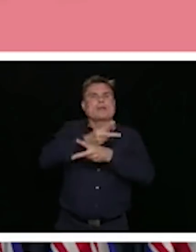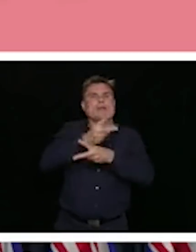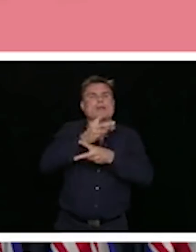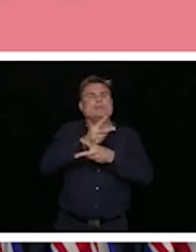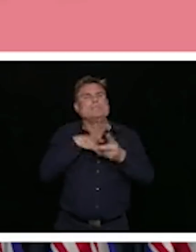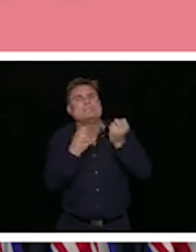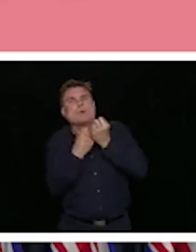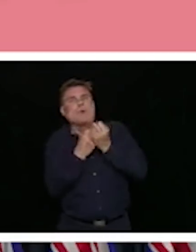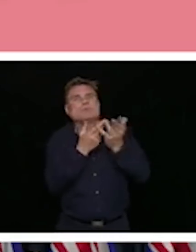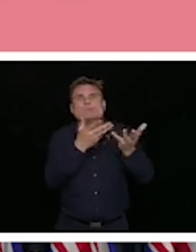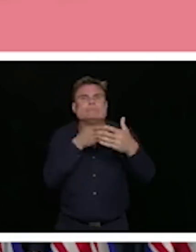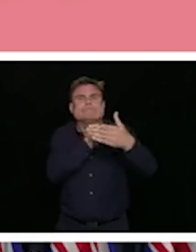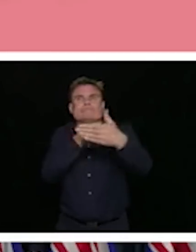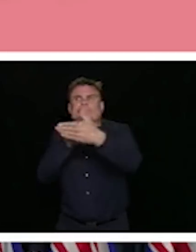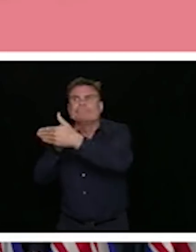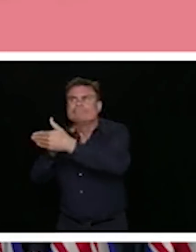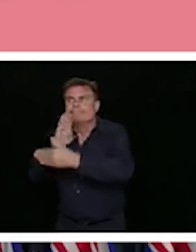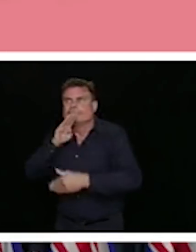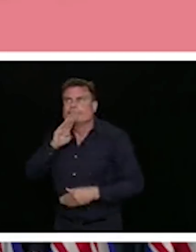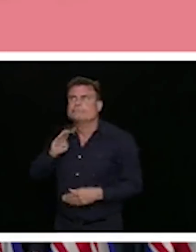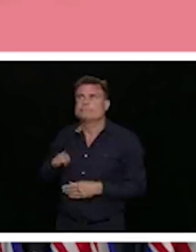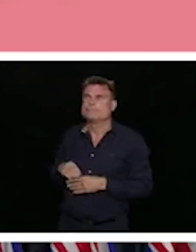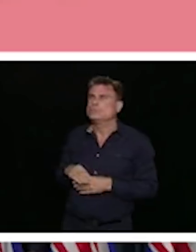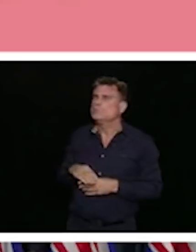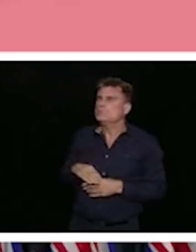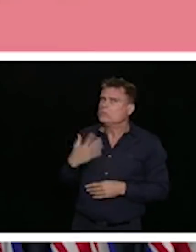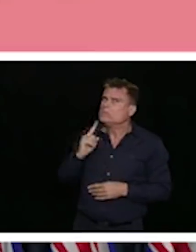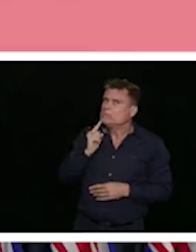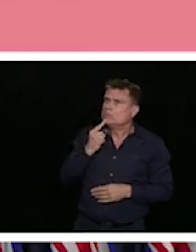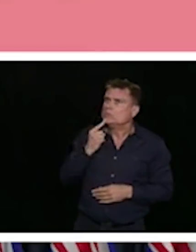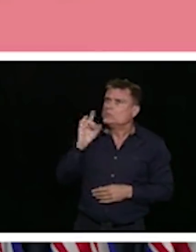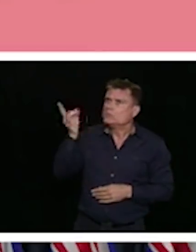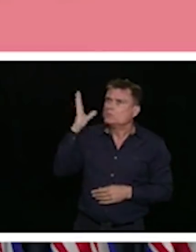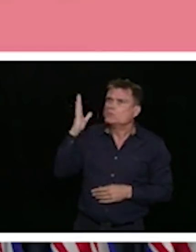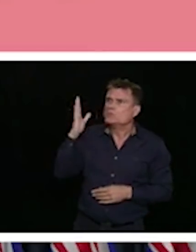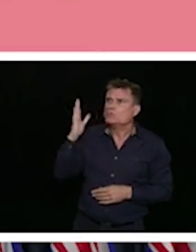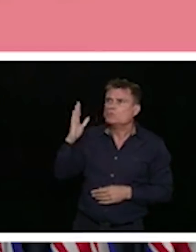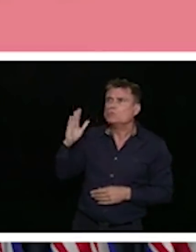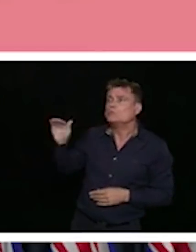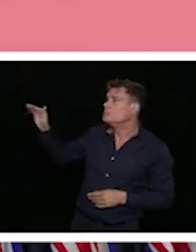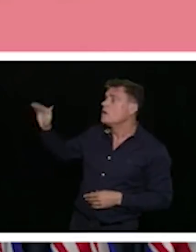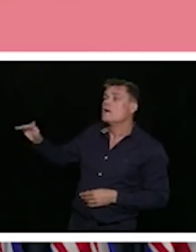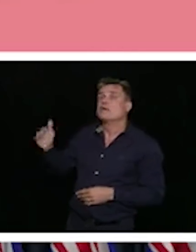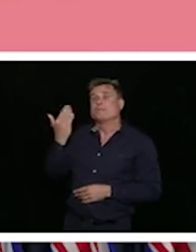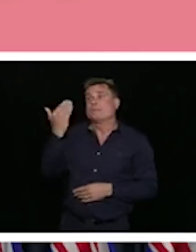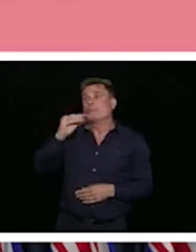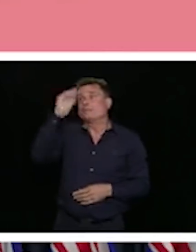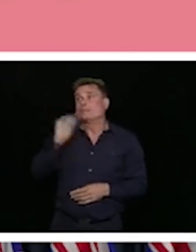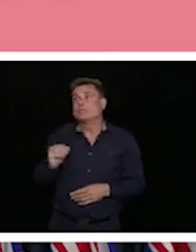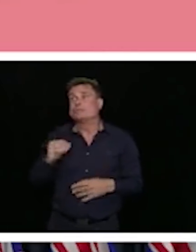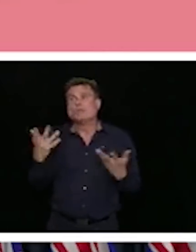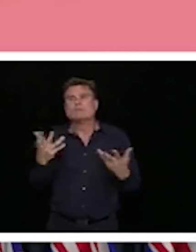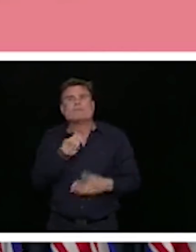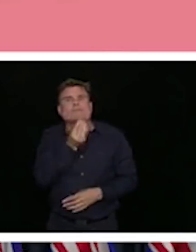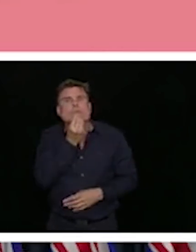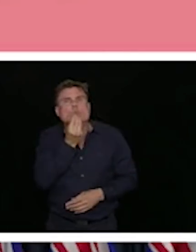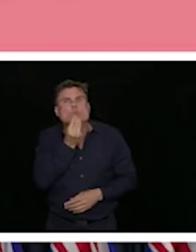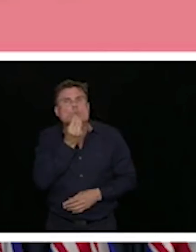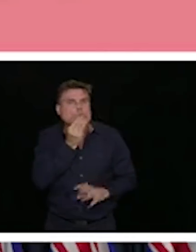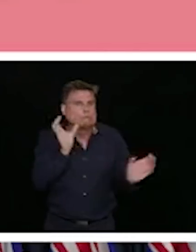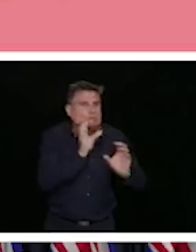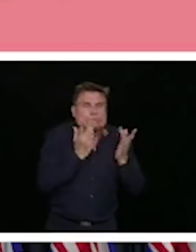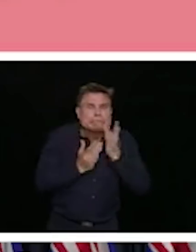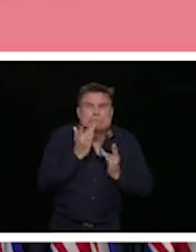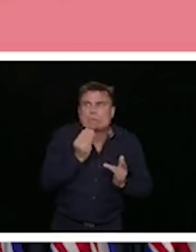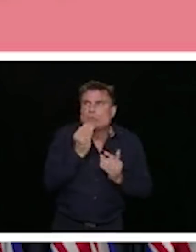people were worried about being able to put food on the table for themselves and their family. And about 5% were concerned that